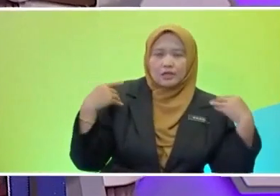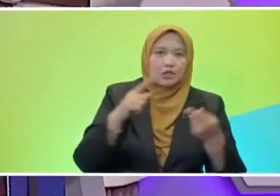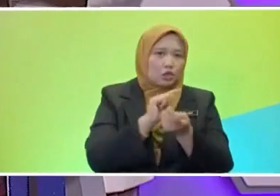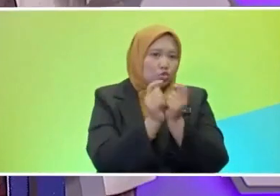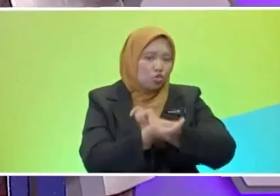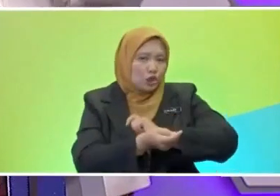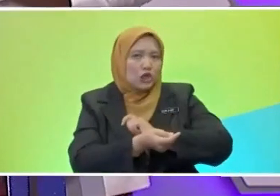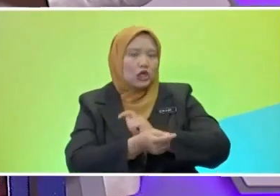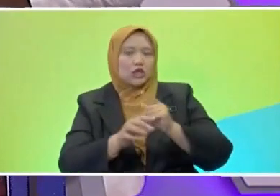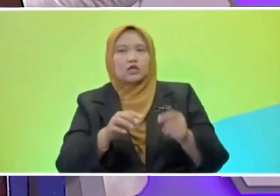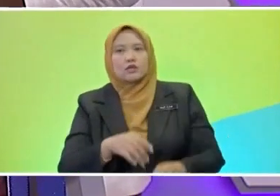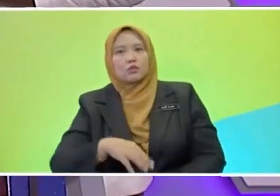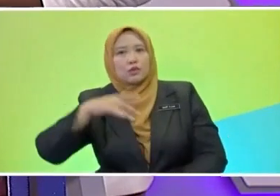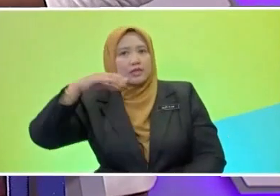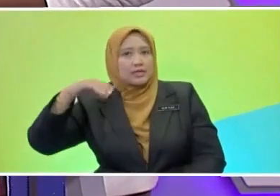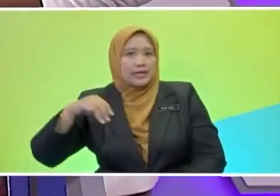all right. Okay, now.